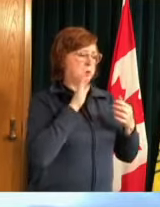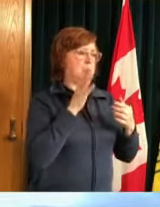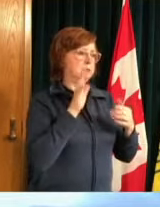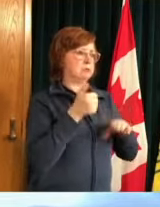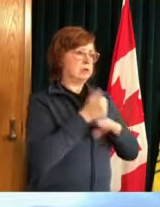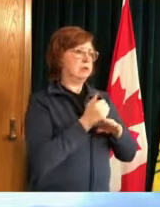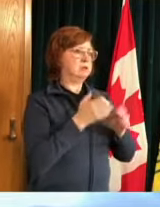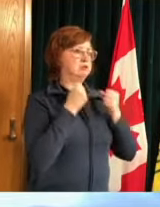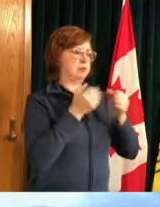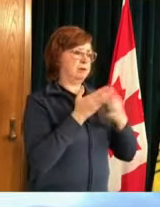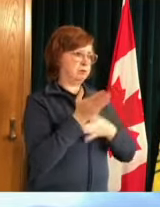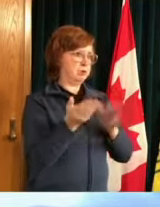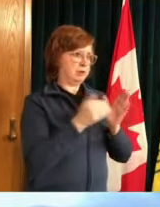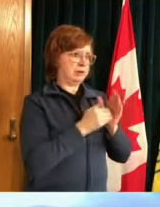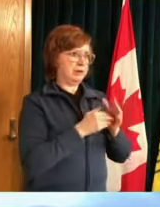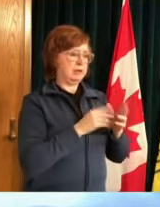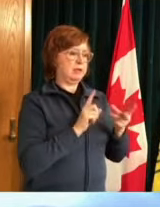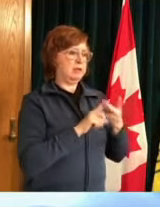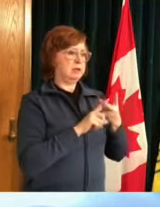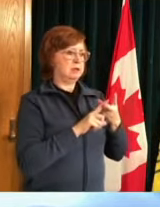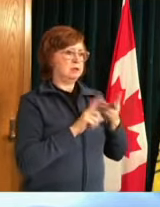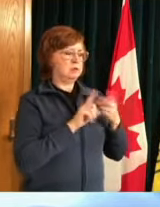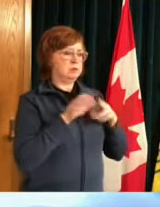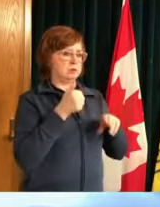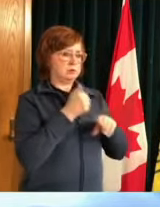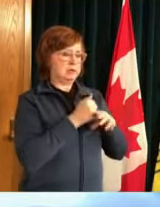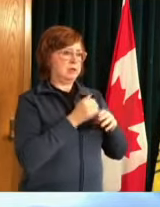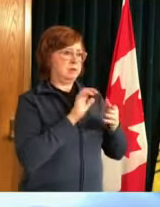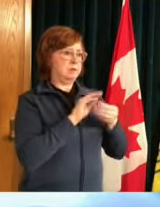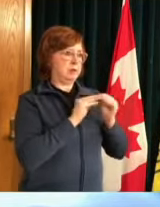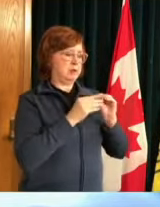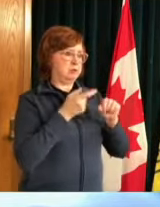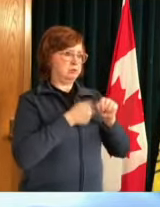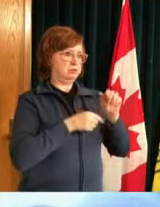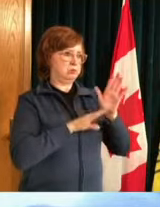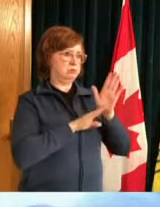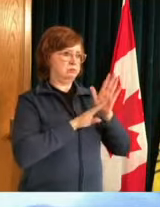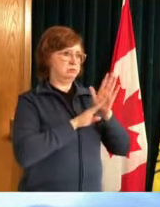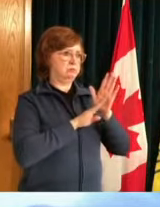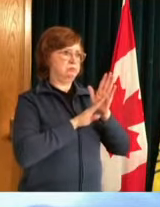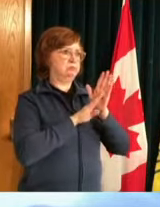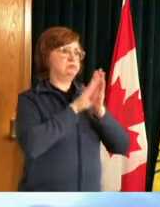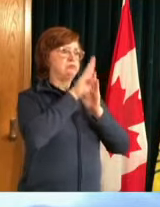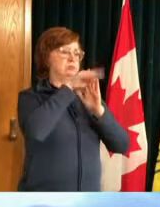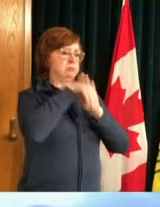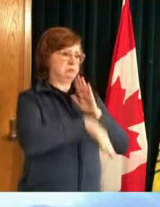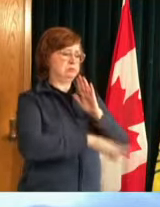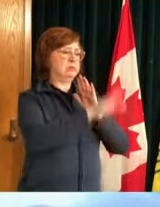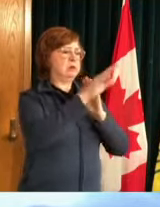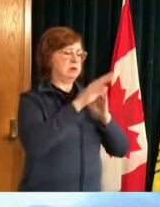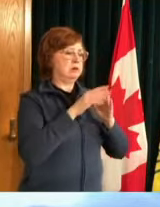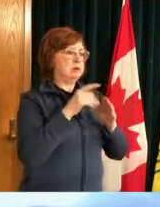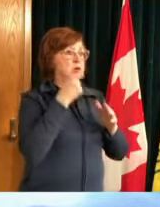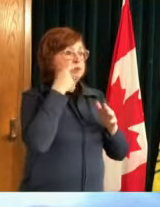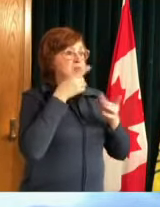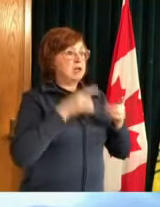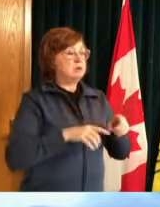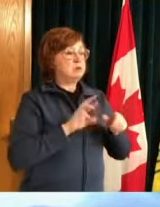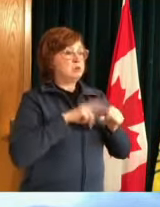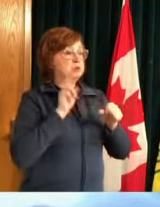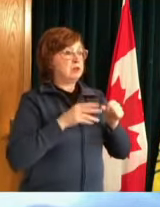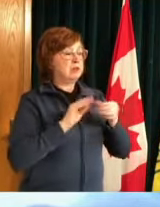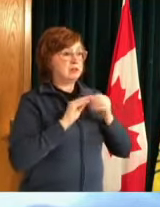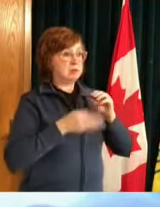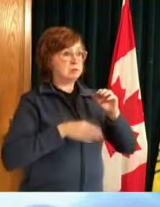the surge in regina in addition to public health measures and everything we as individuals do wherever possible working from home as much as